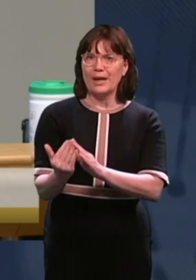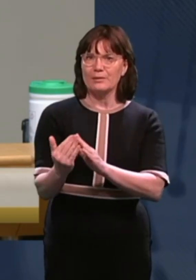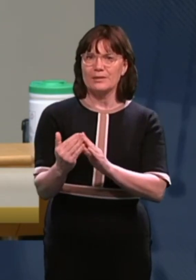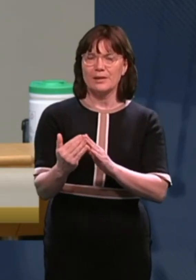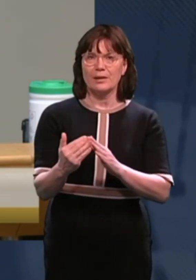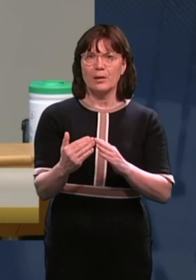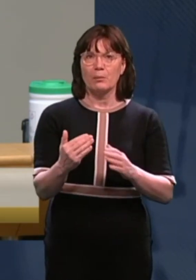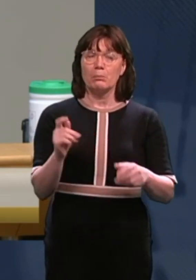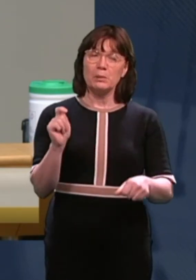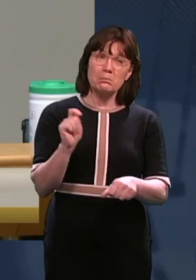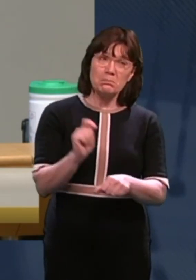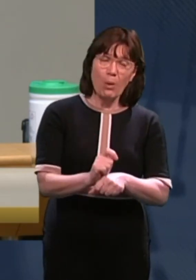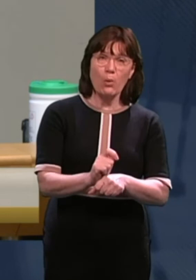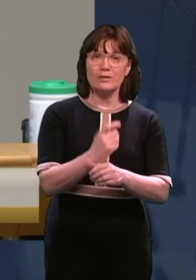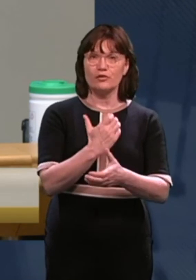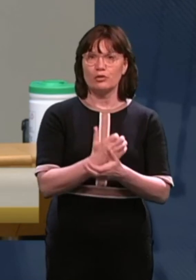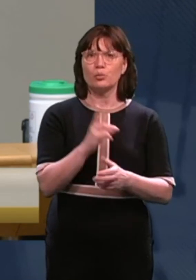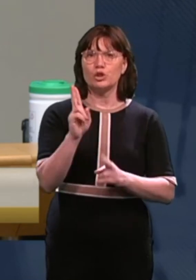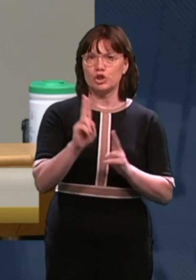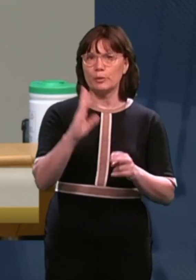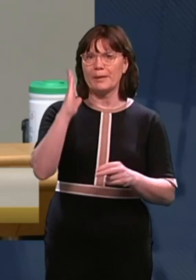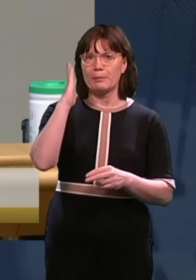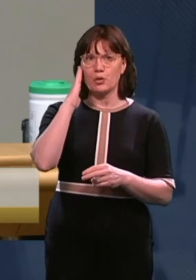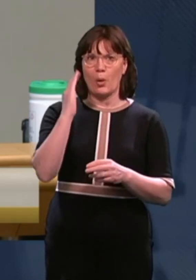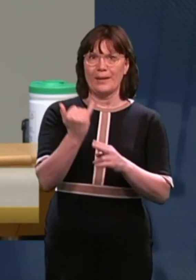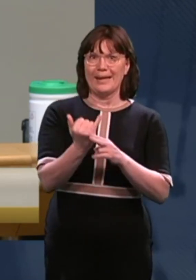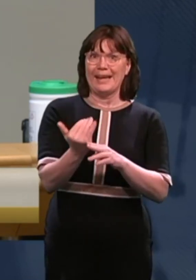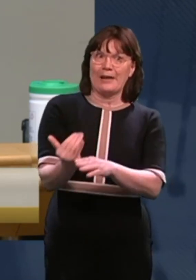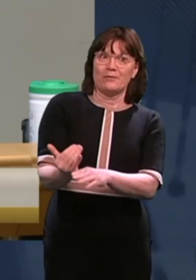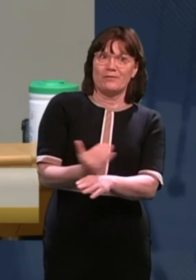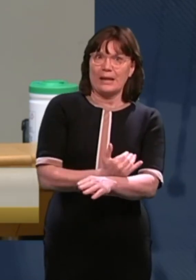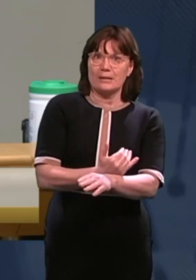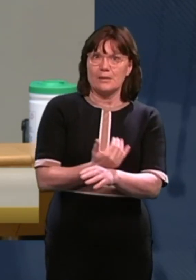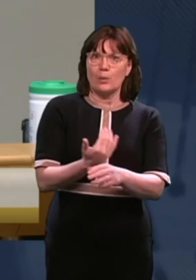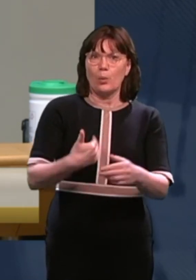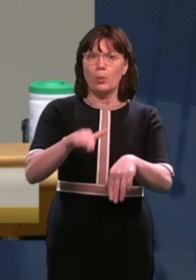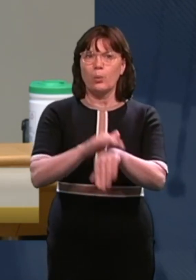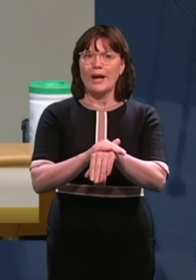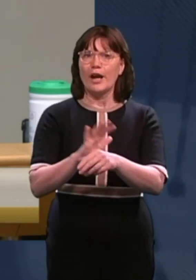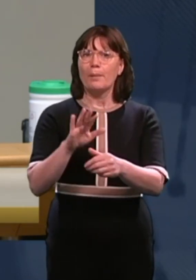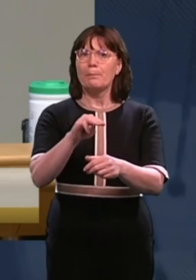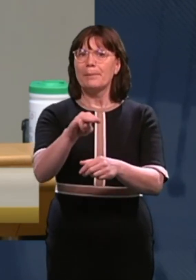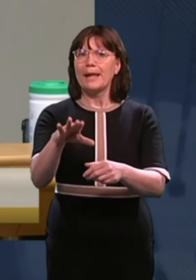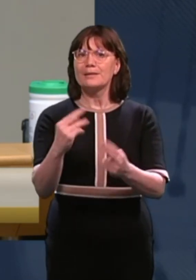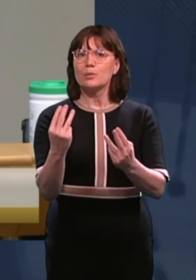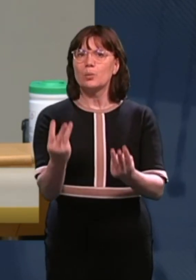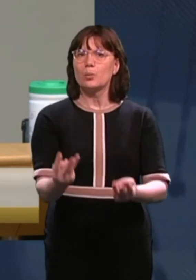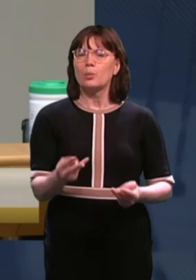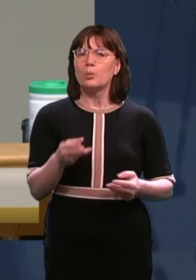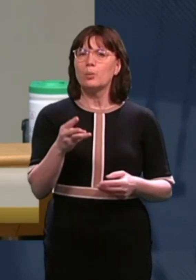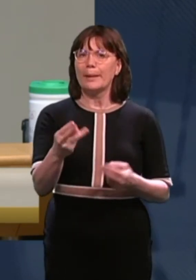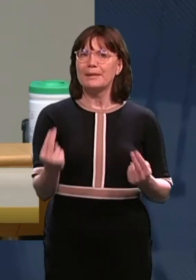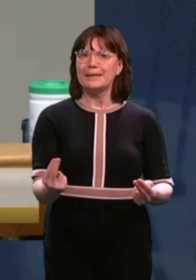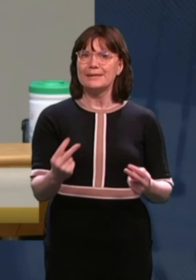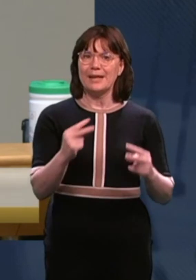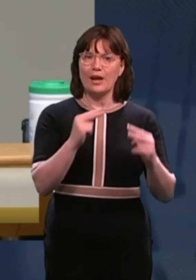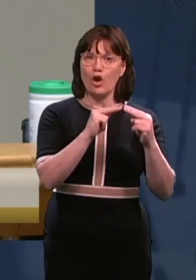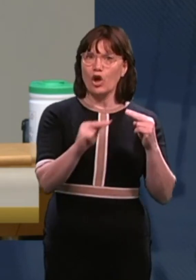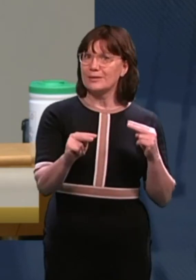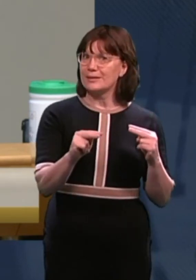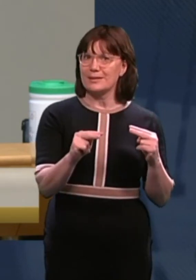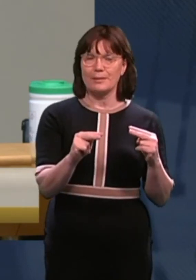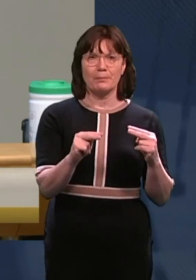majority, we should be able to anticipate in advance. And, you know, we've seen the growth of autism, for example. It's grown